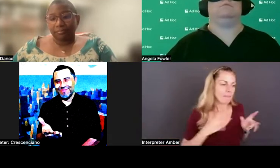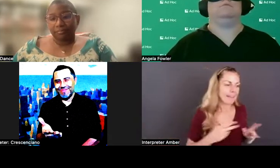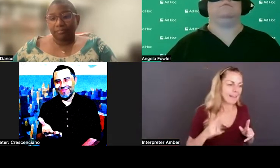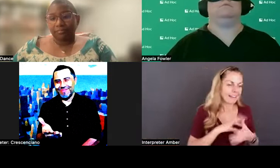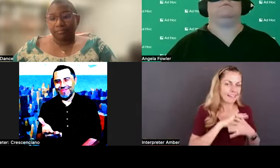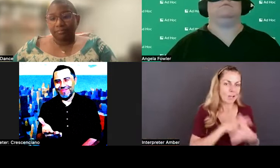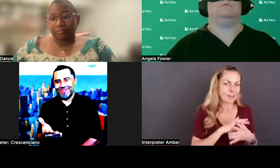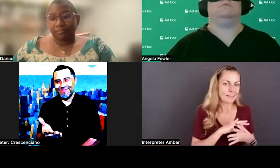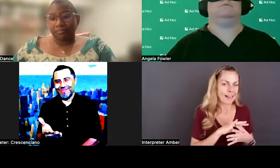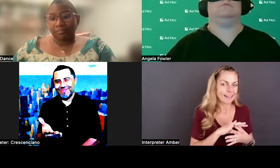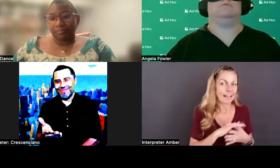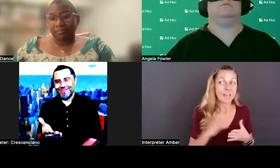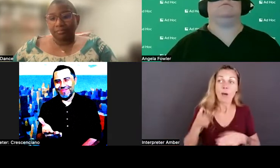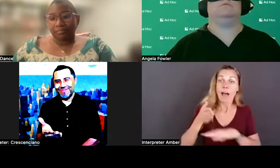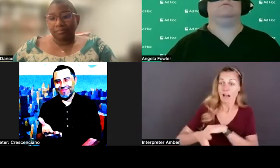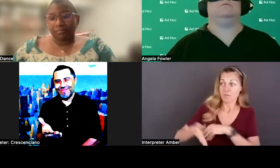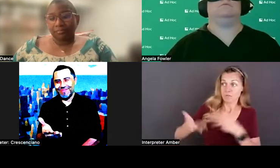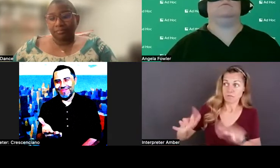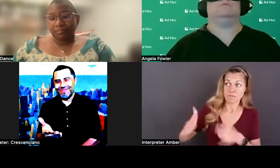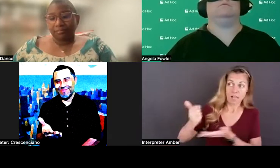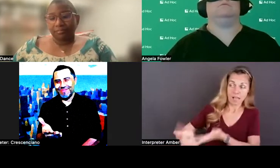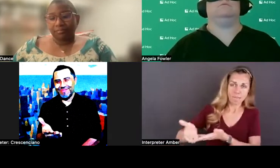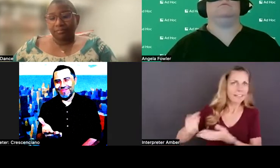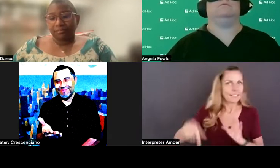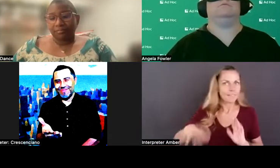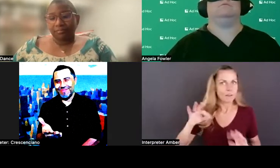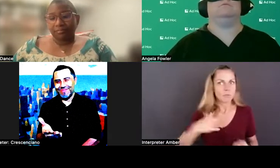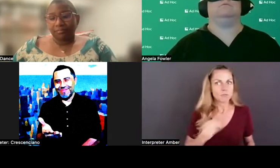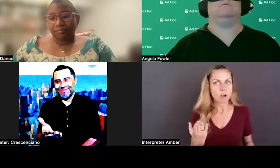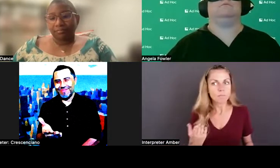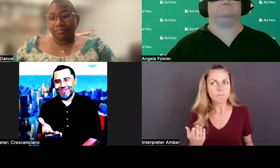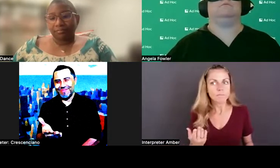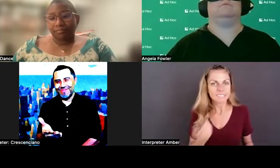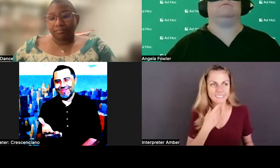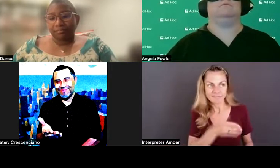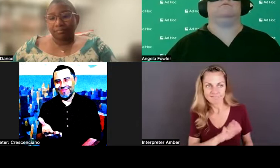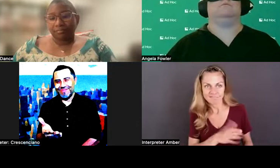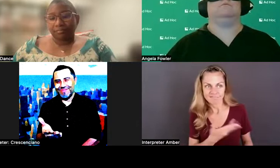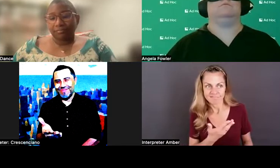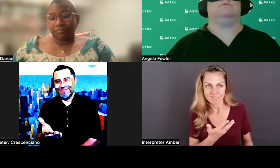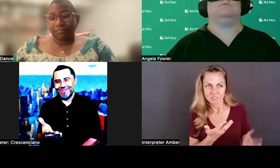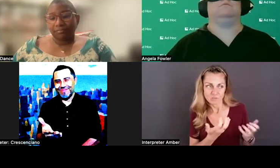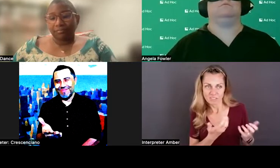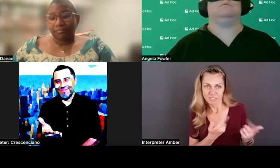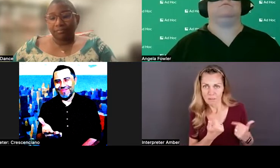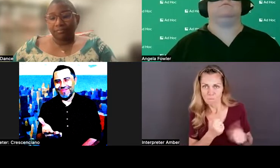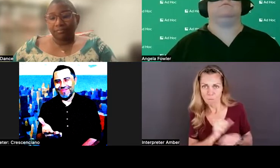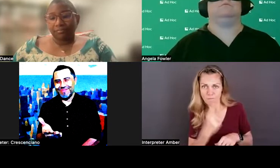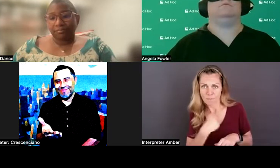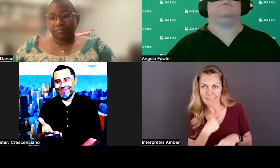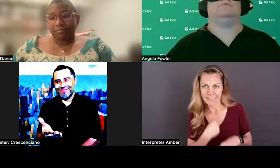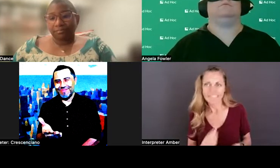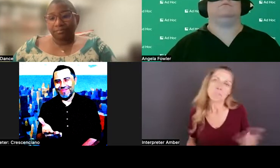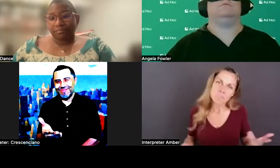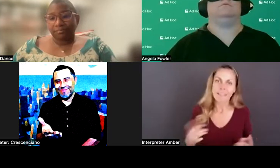um, helping him out, he found me a job and he was basically like, well, you want to just come work for me? Um, that's kind of how I